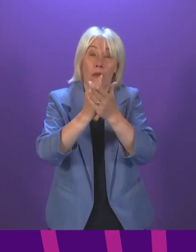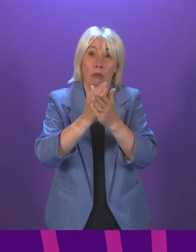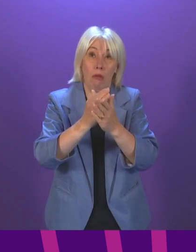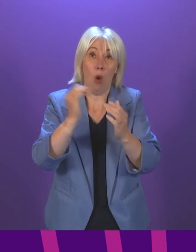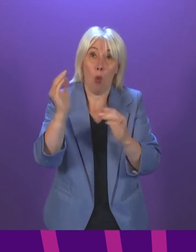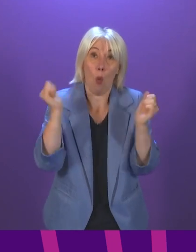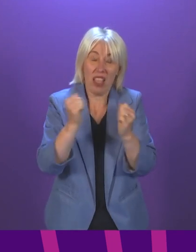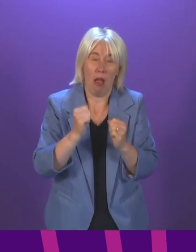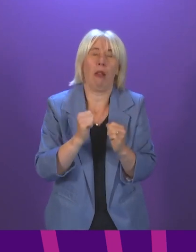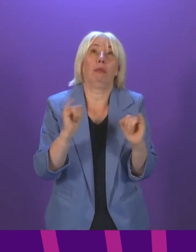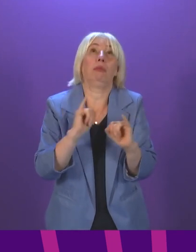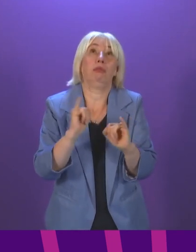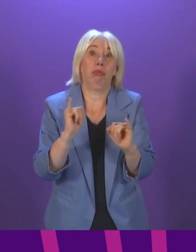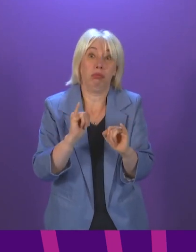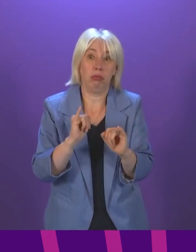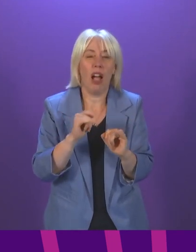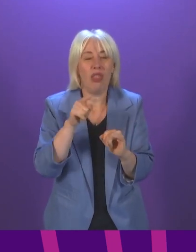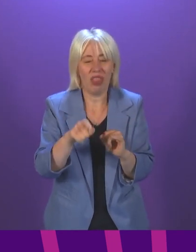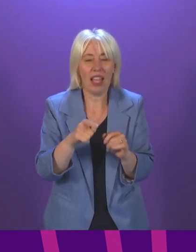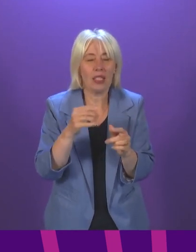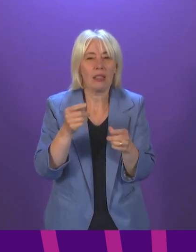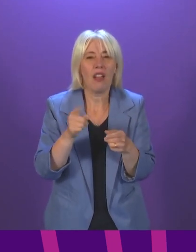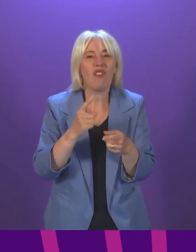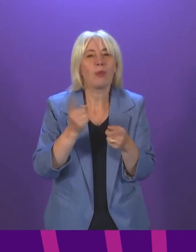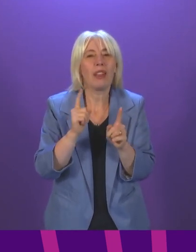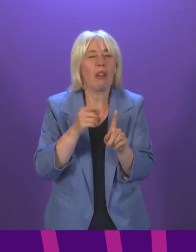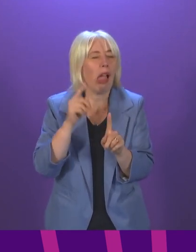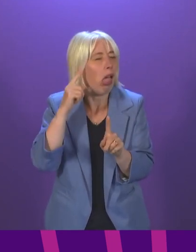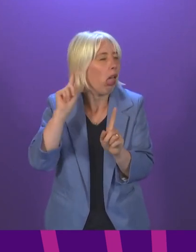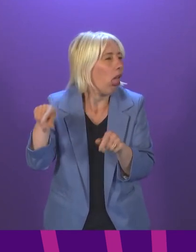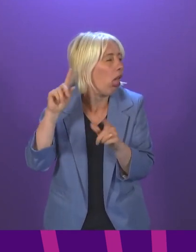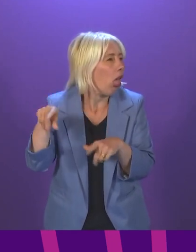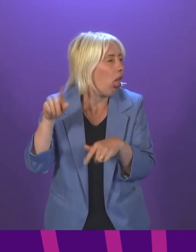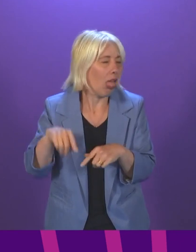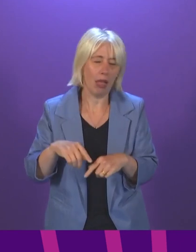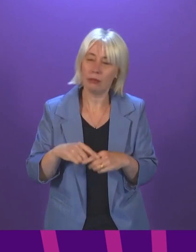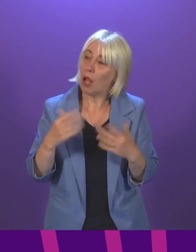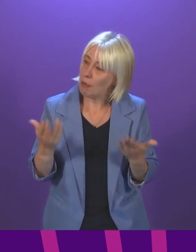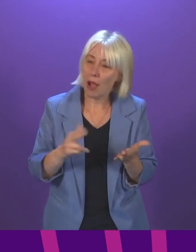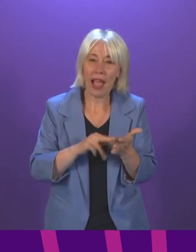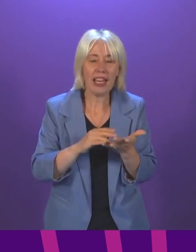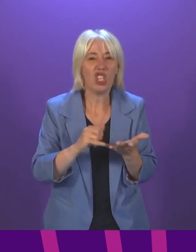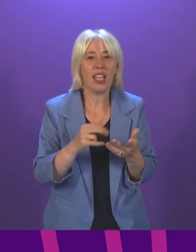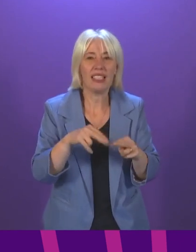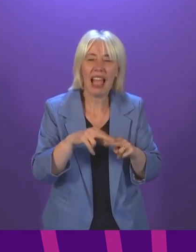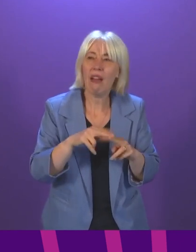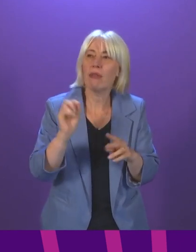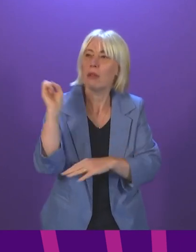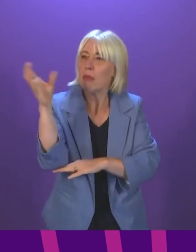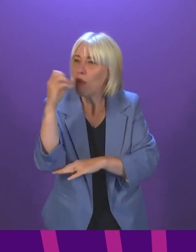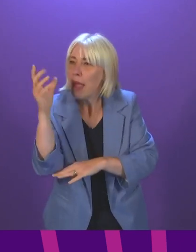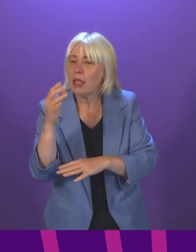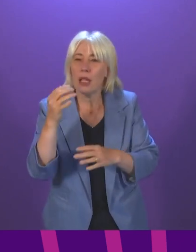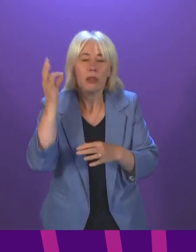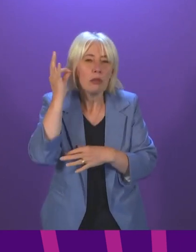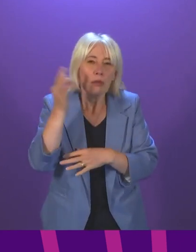the hard truth that the First Minister is trying to ignore. But let us be clear about this. Our NHS staff, paramedics and call handlers are